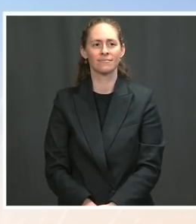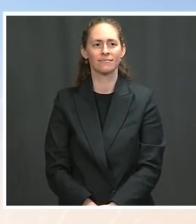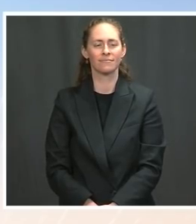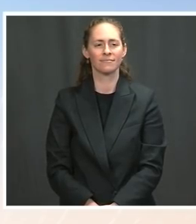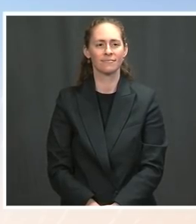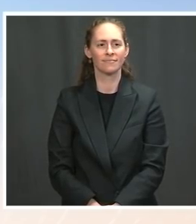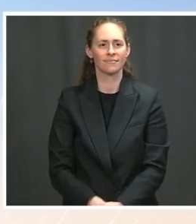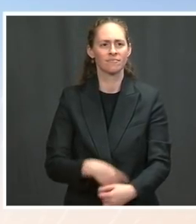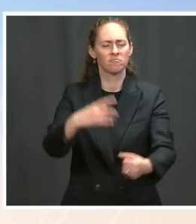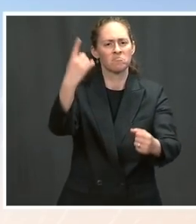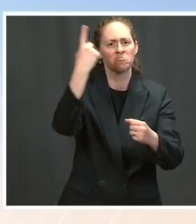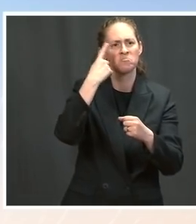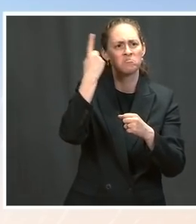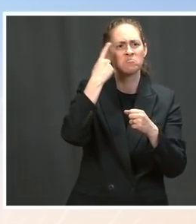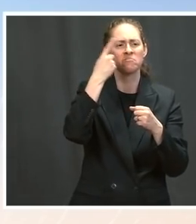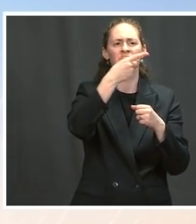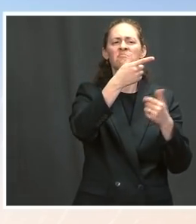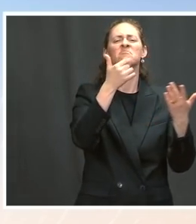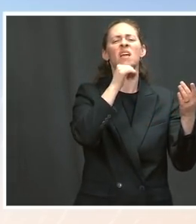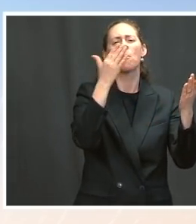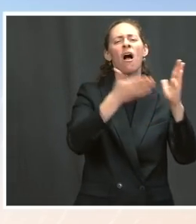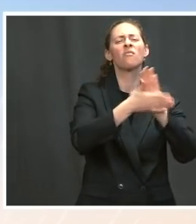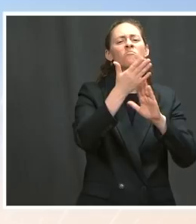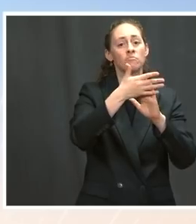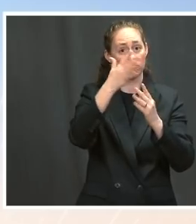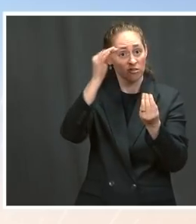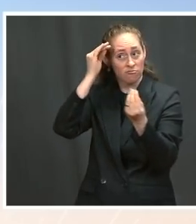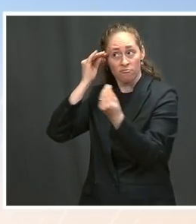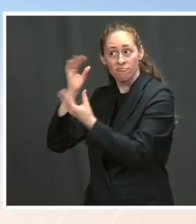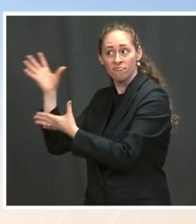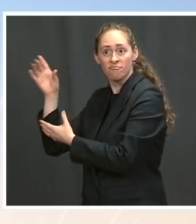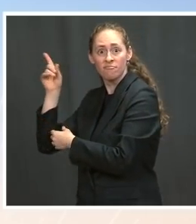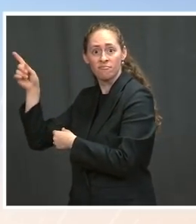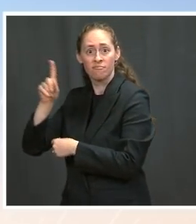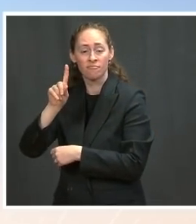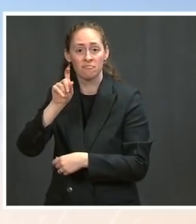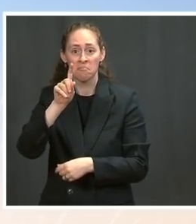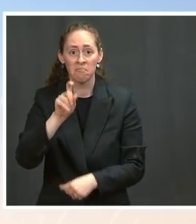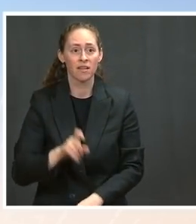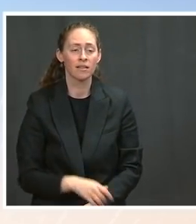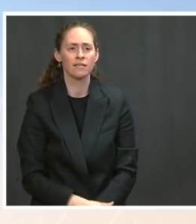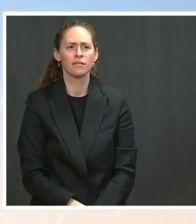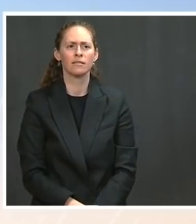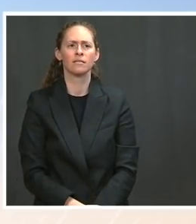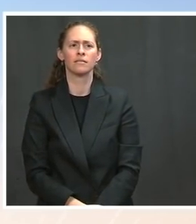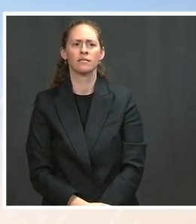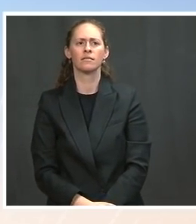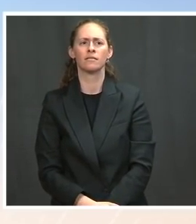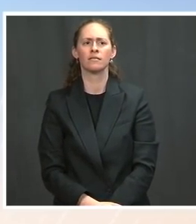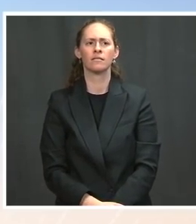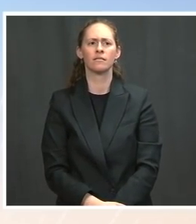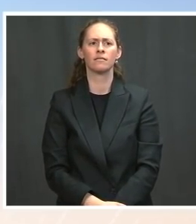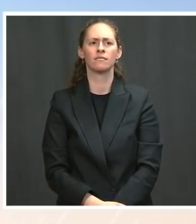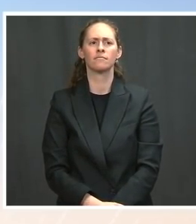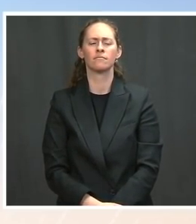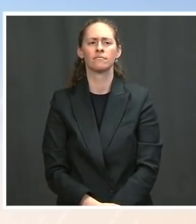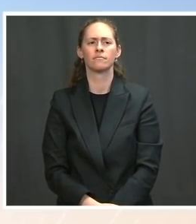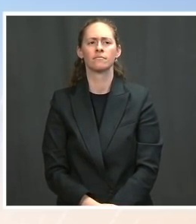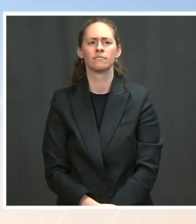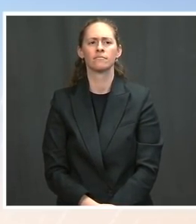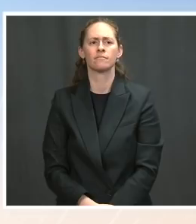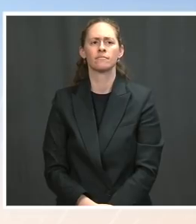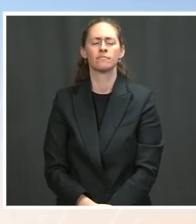to bring her into the administration? Ms. I believe she's already announced what she intends to do. I'll let her speak to that, which is to go into the private